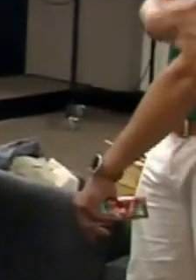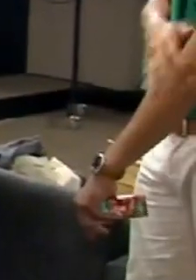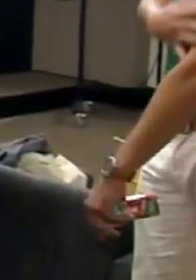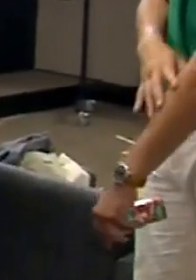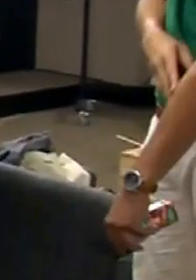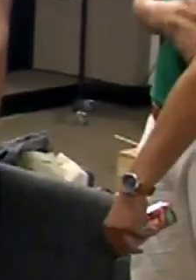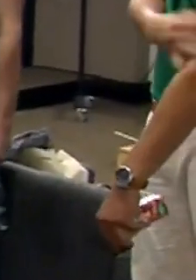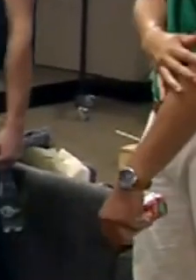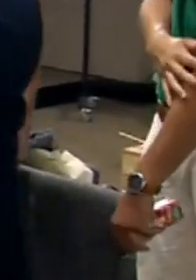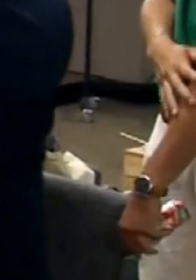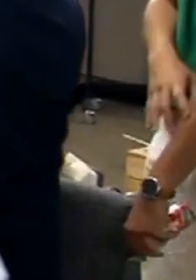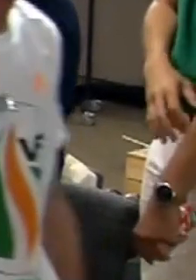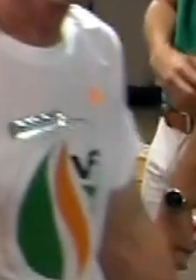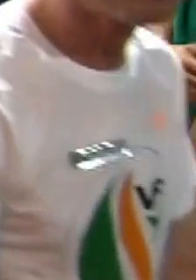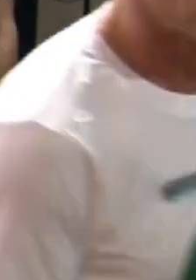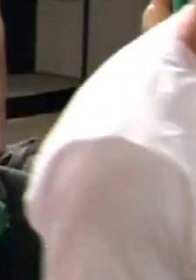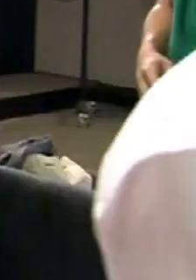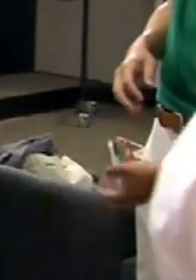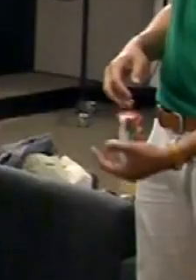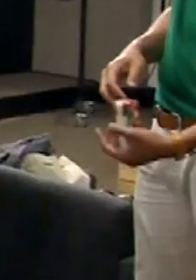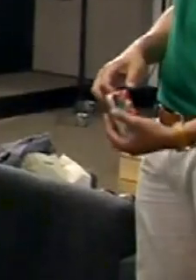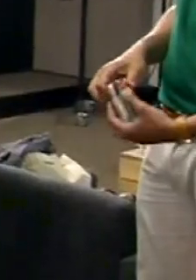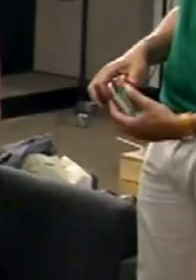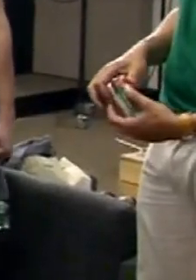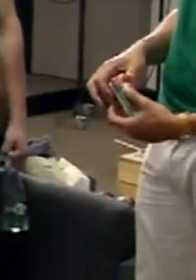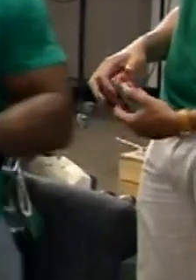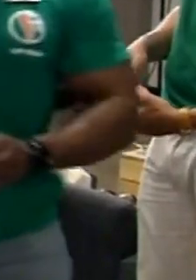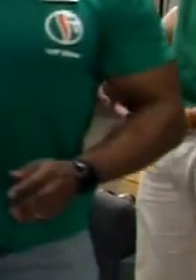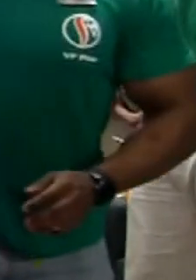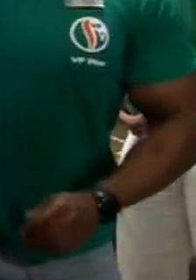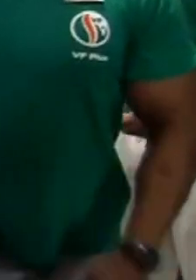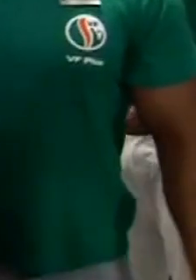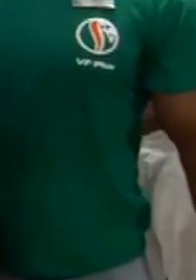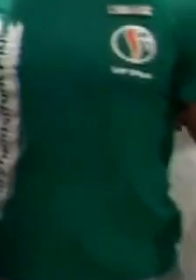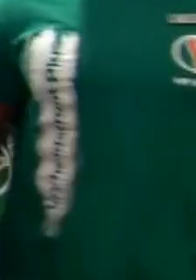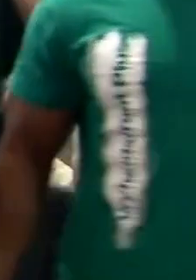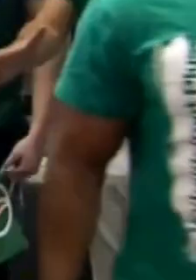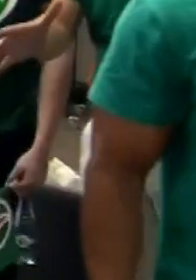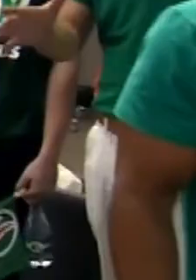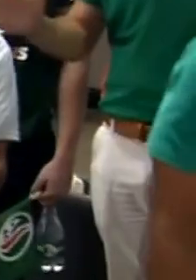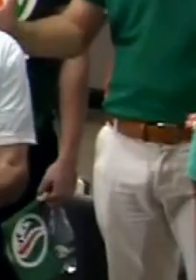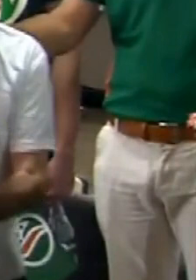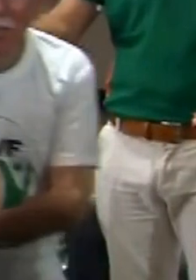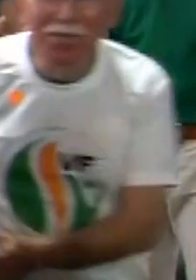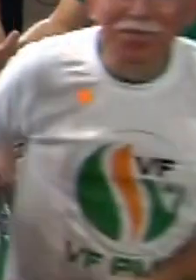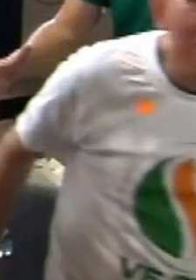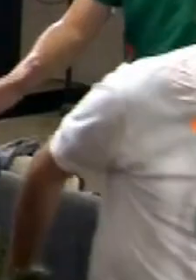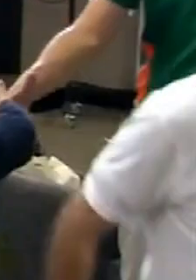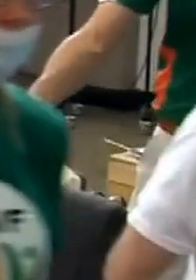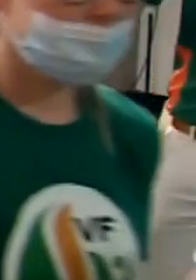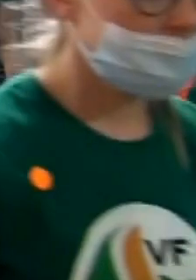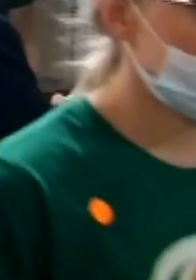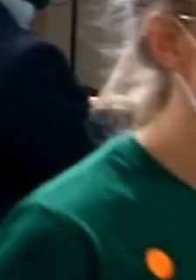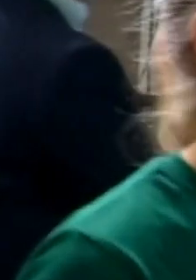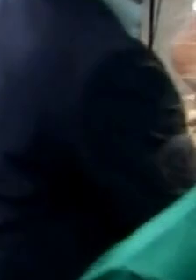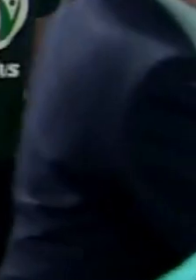wards across all nine provinces in South Africa. And, of course, the party is looking for a positive outcome. With that said, Blaine